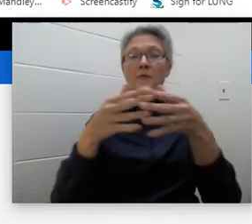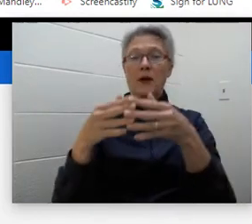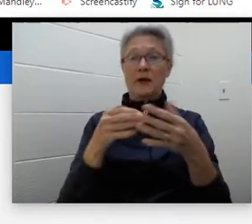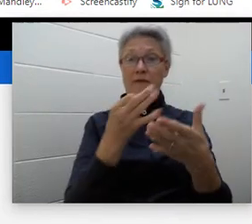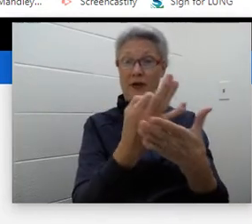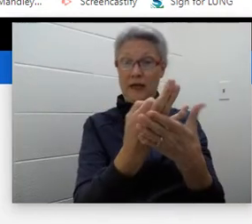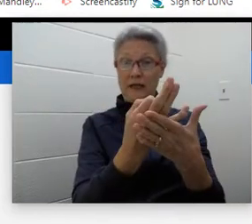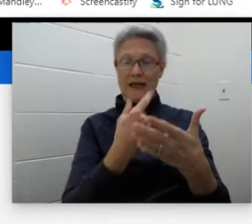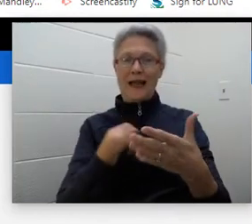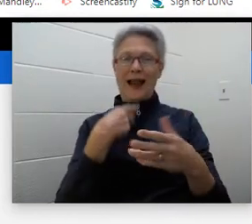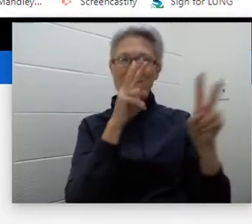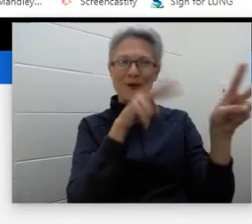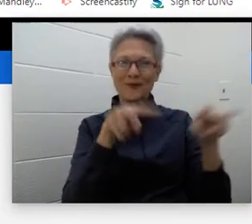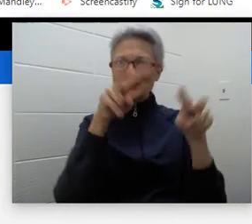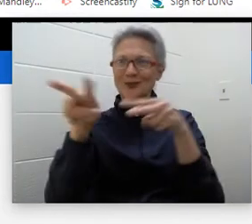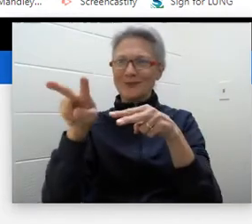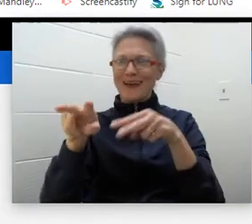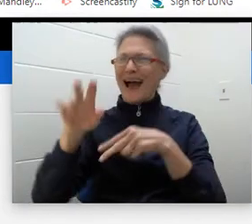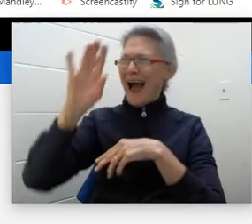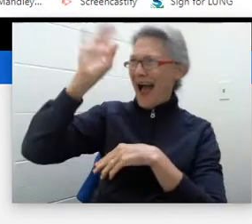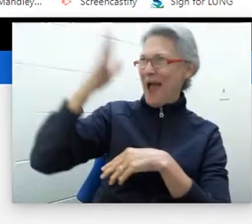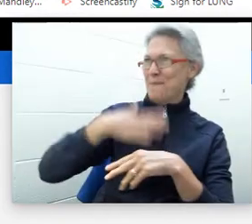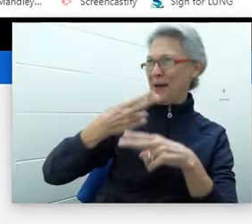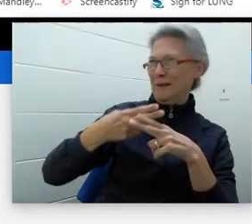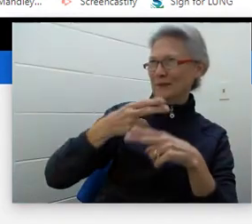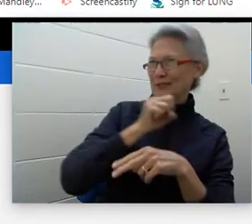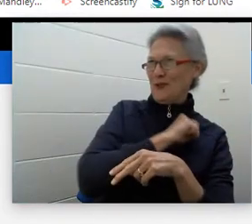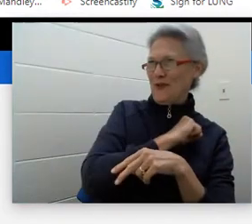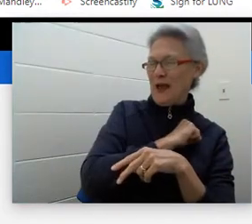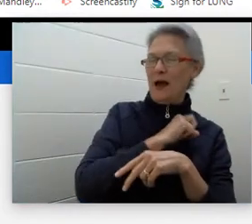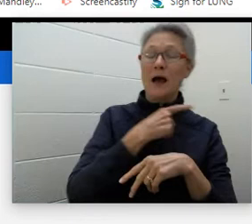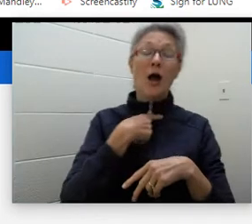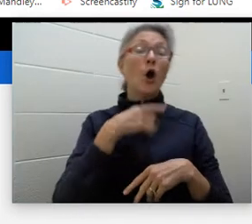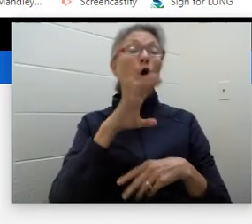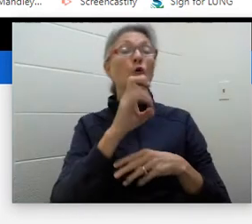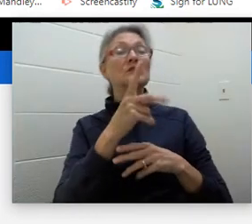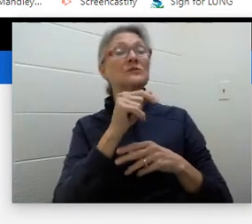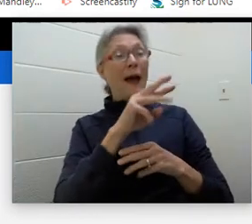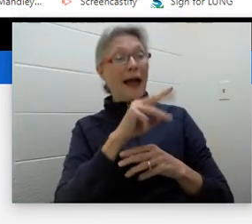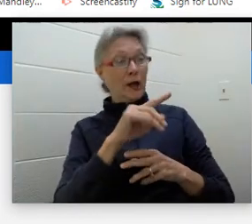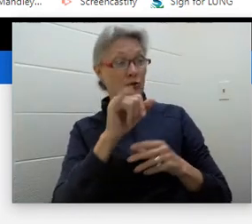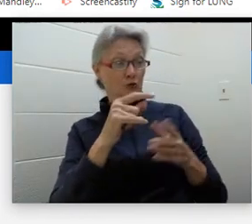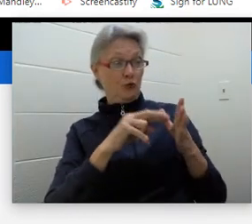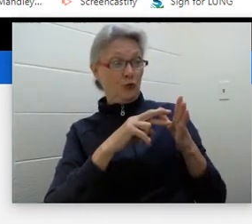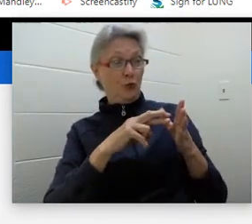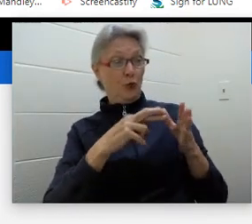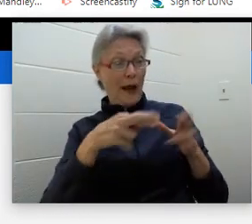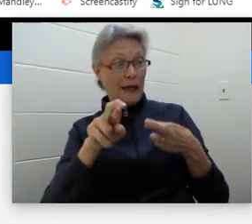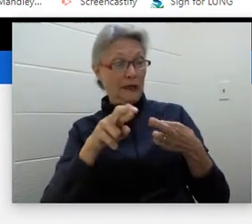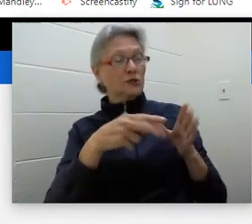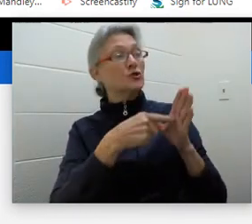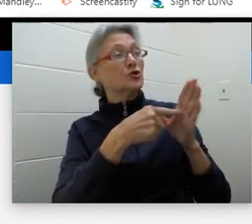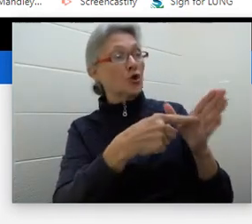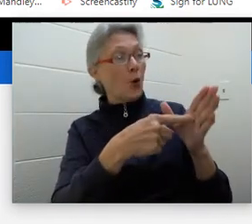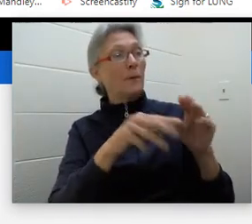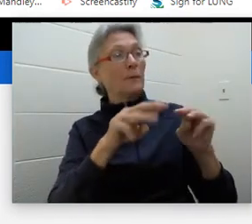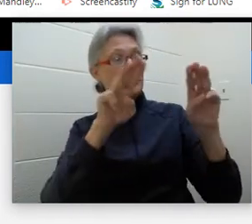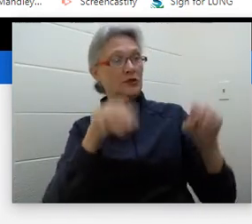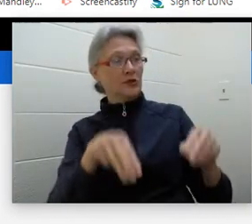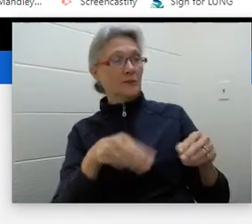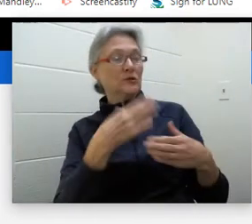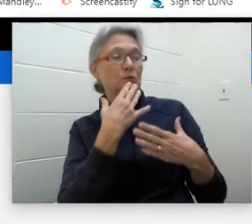Hi, I'm Sophia. Chris Myers, director of education at the museum, is ready to show Sophia some of the museum's treasures